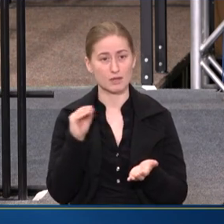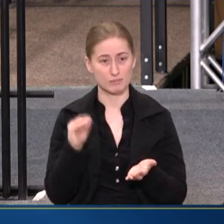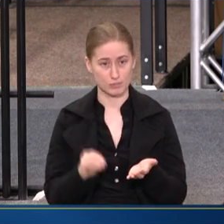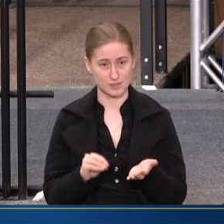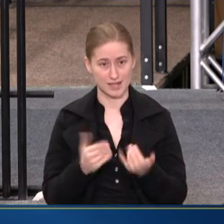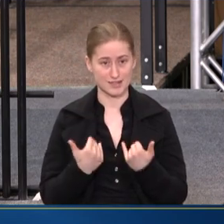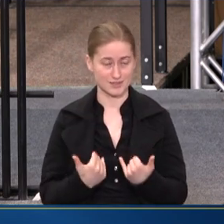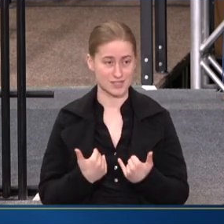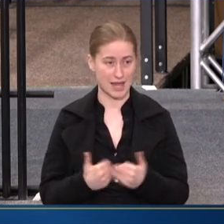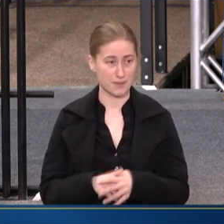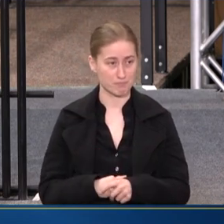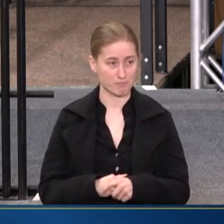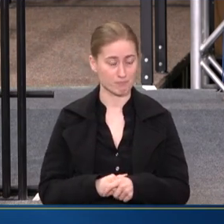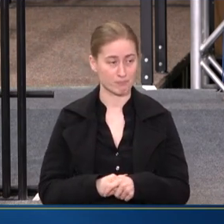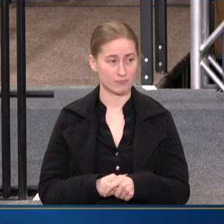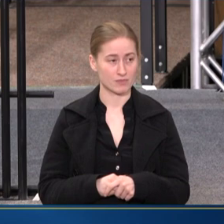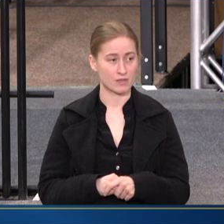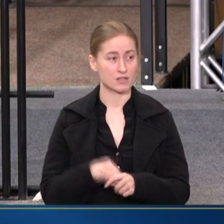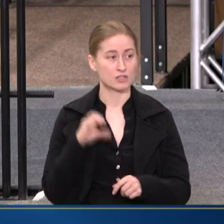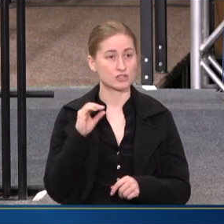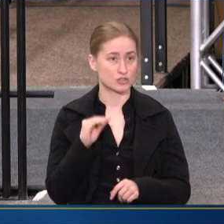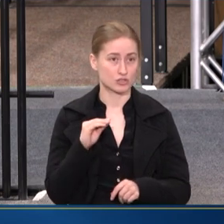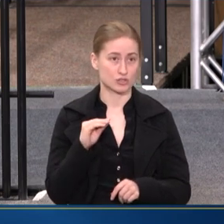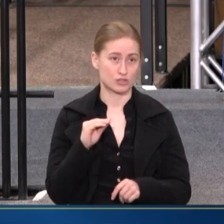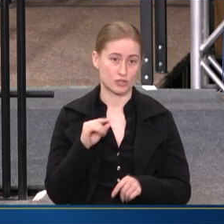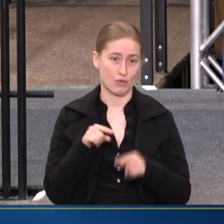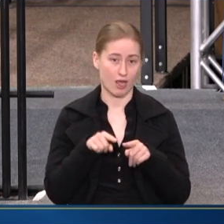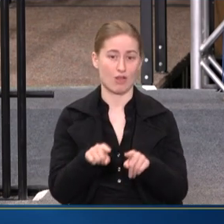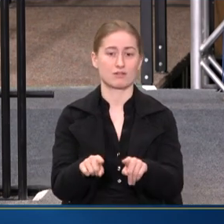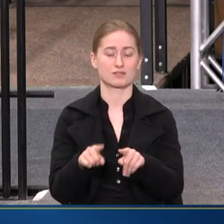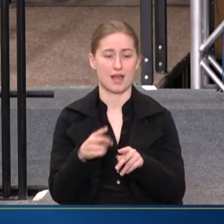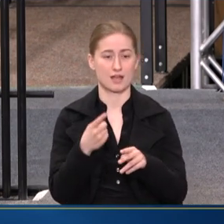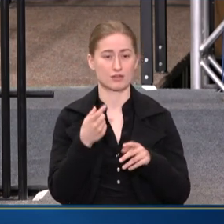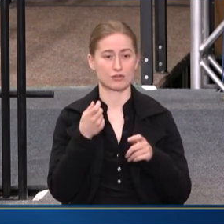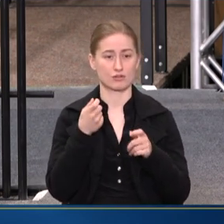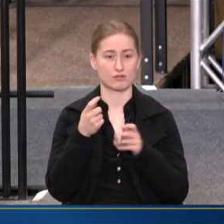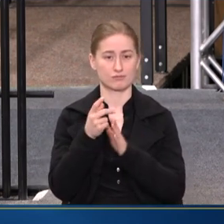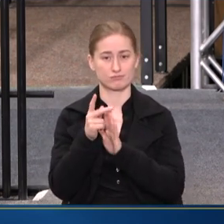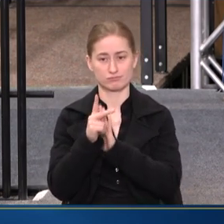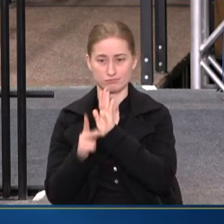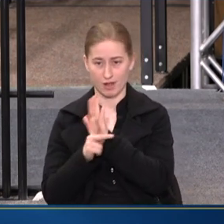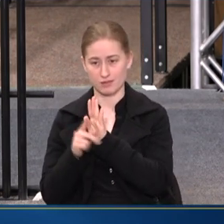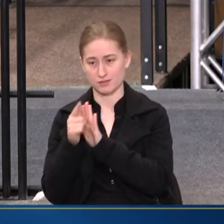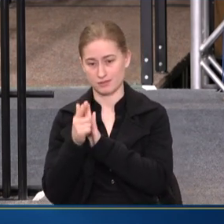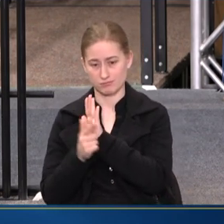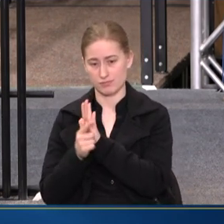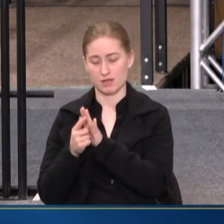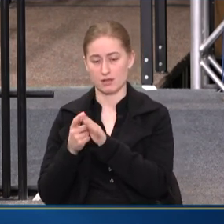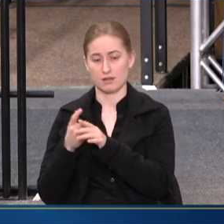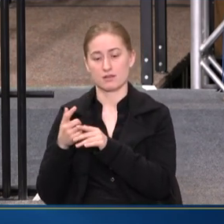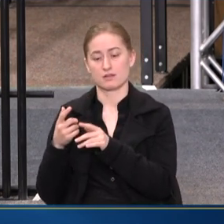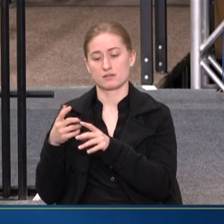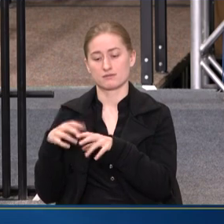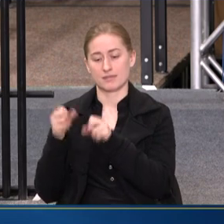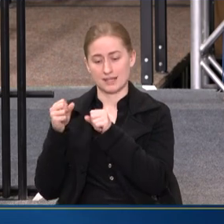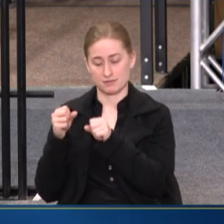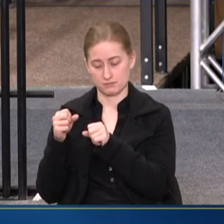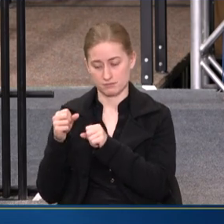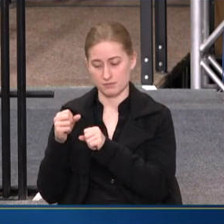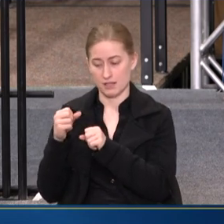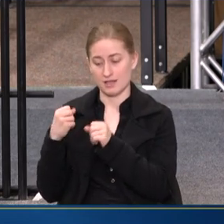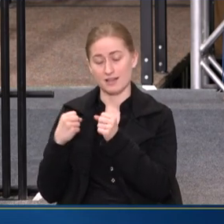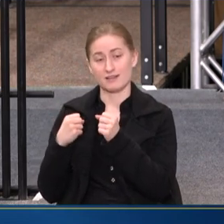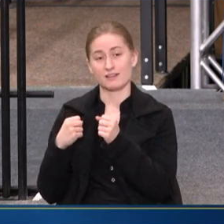as of today. So, alongside the regulatory measures that have recently been taken, counties are supportive